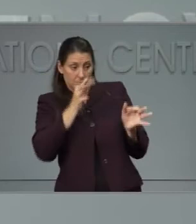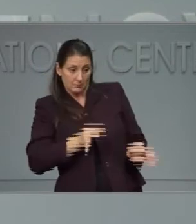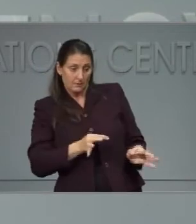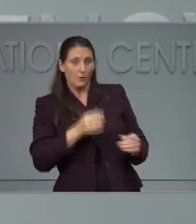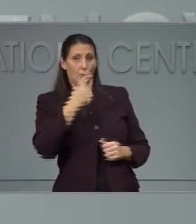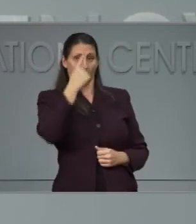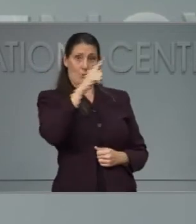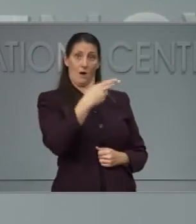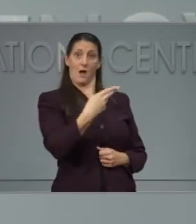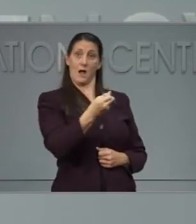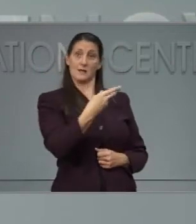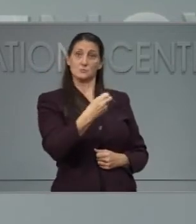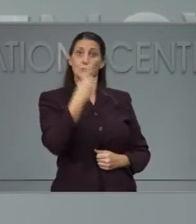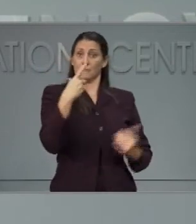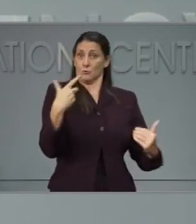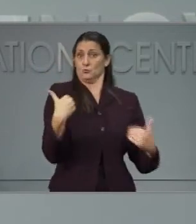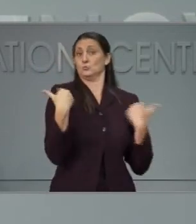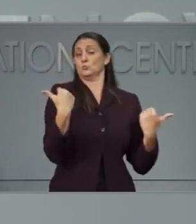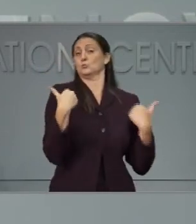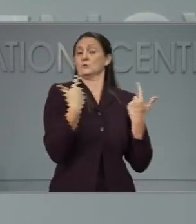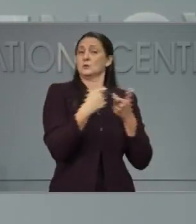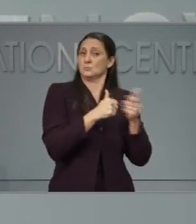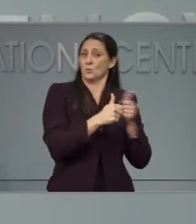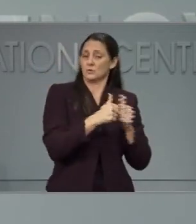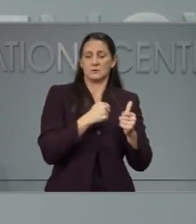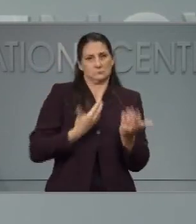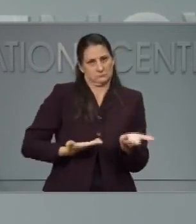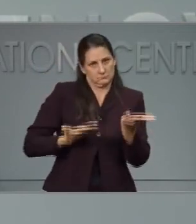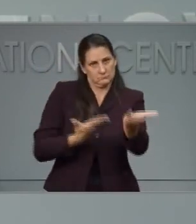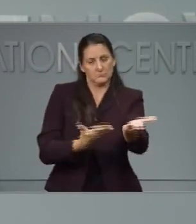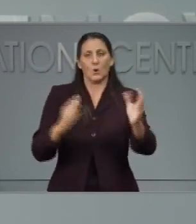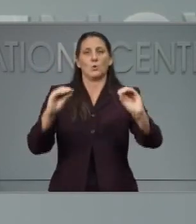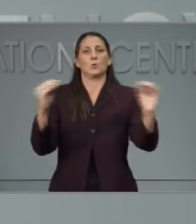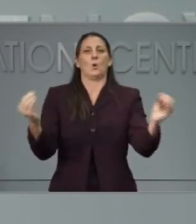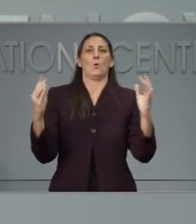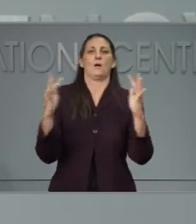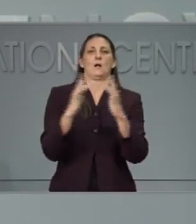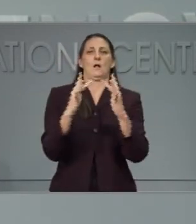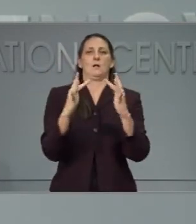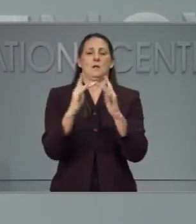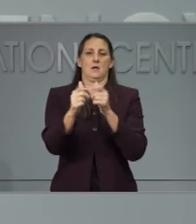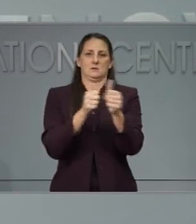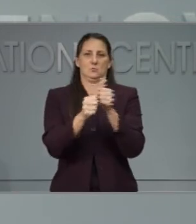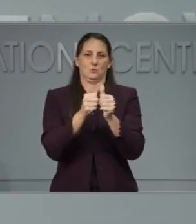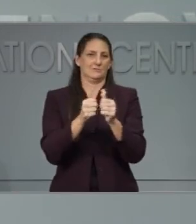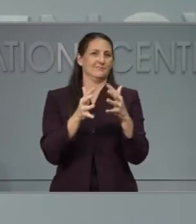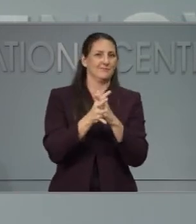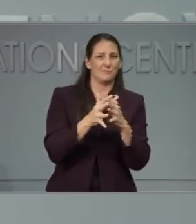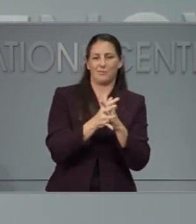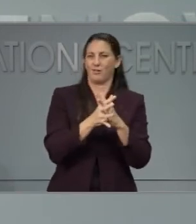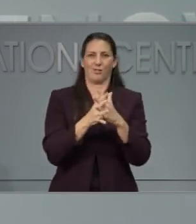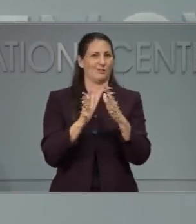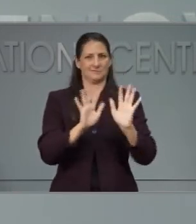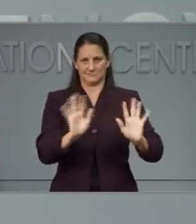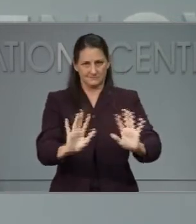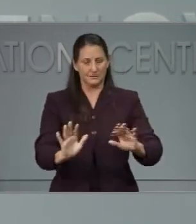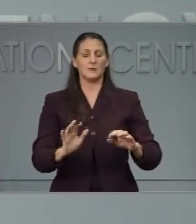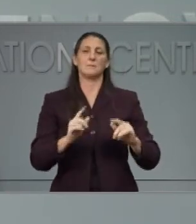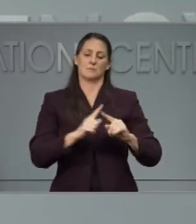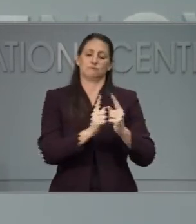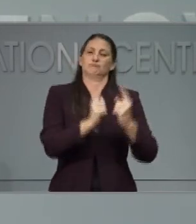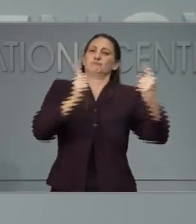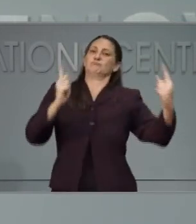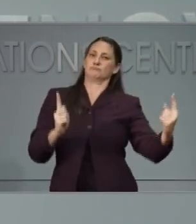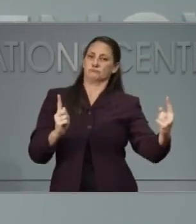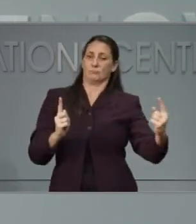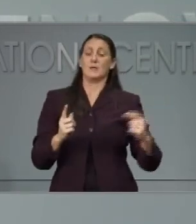to say no to recommend no contact sports. But now, because of mass gathering limits, you can have spectators at those non